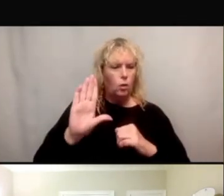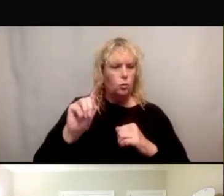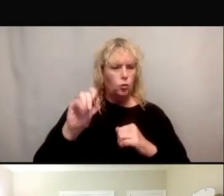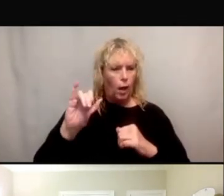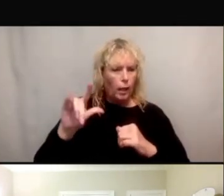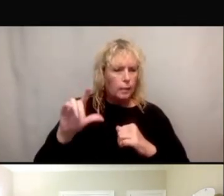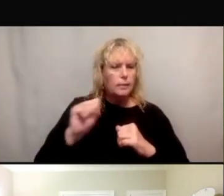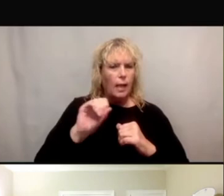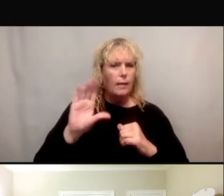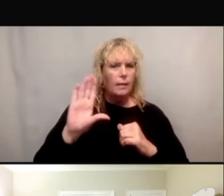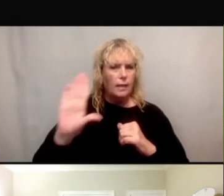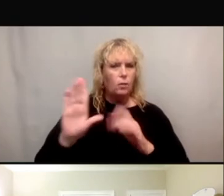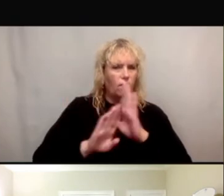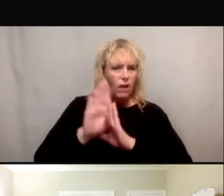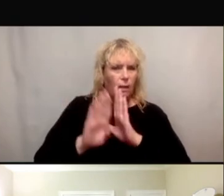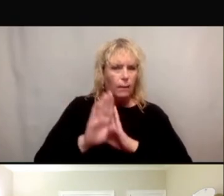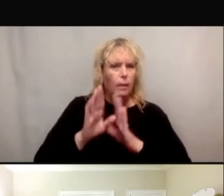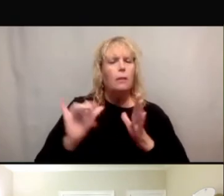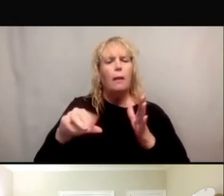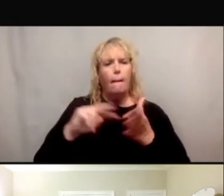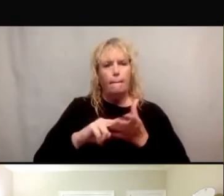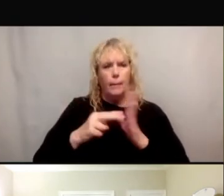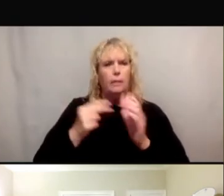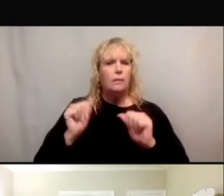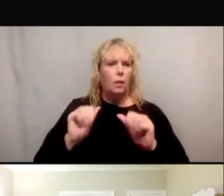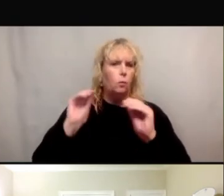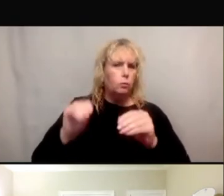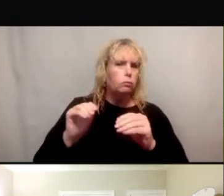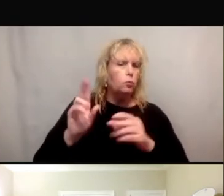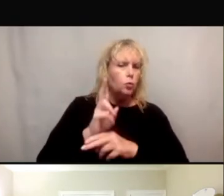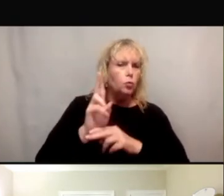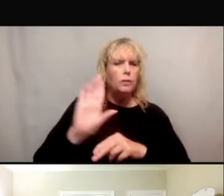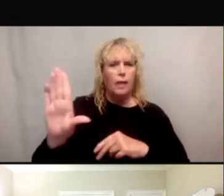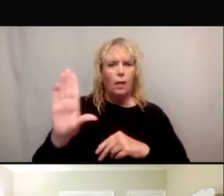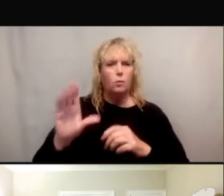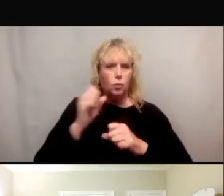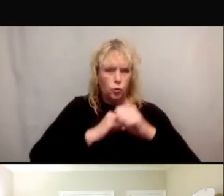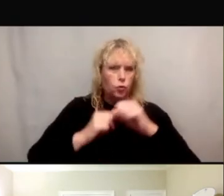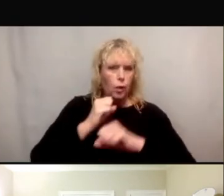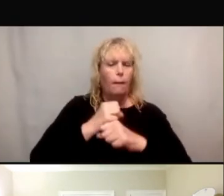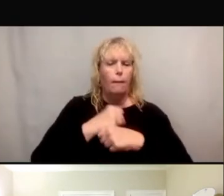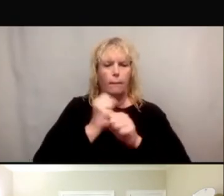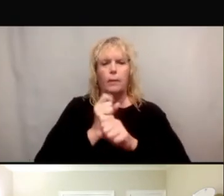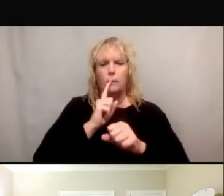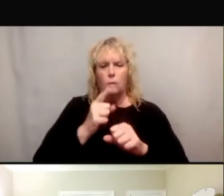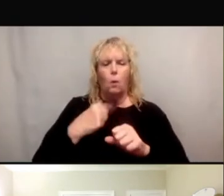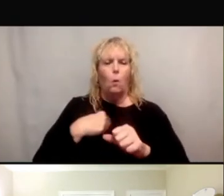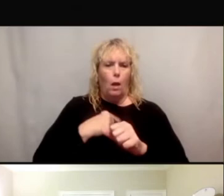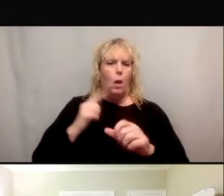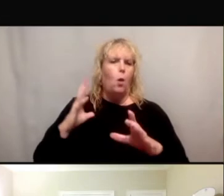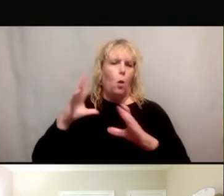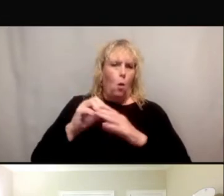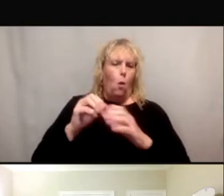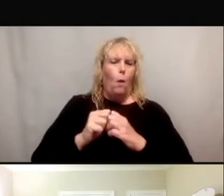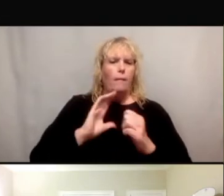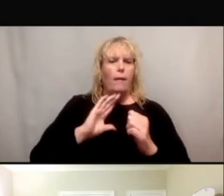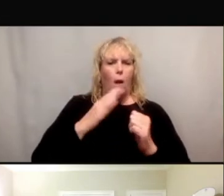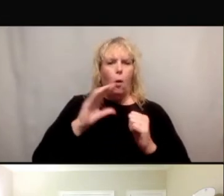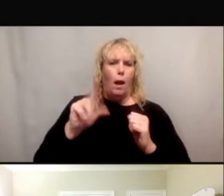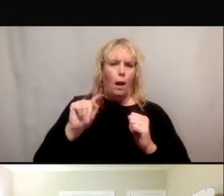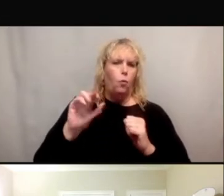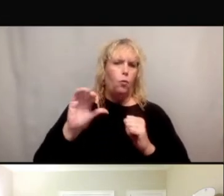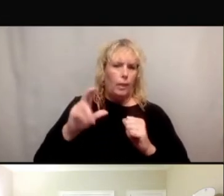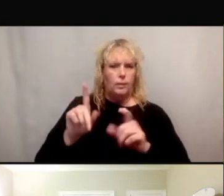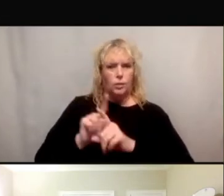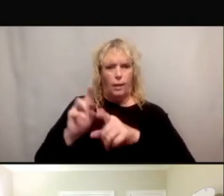programs. And so this includes implementing strategies that ensure that we're being inclusive with our outreach efforts, as Michael